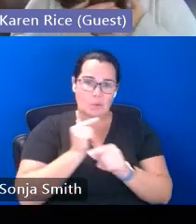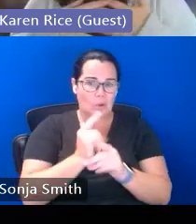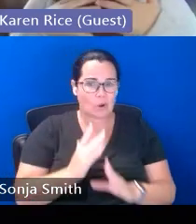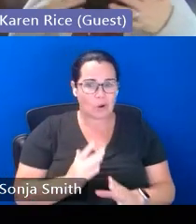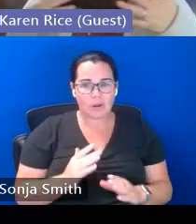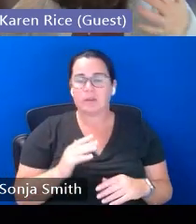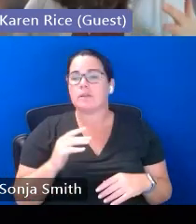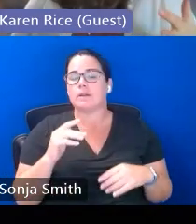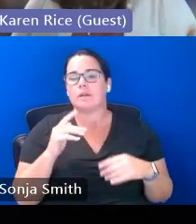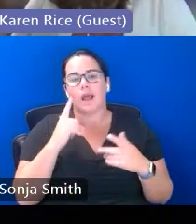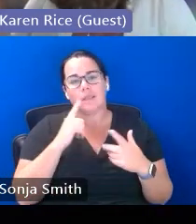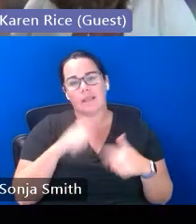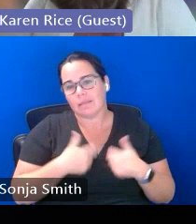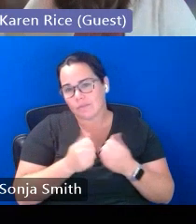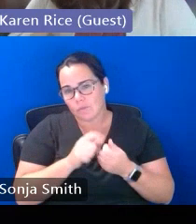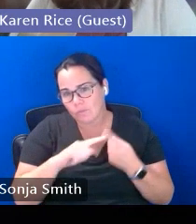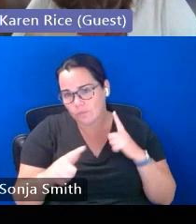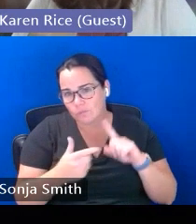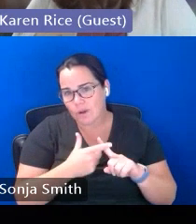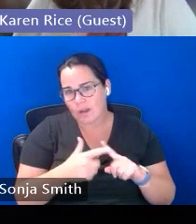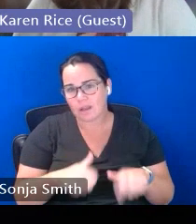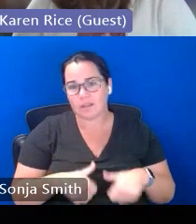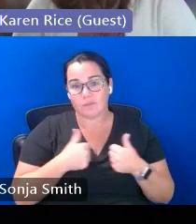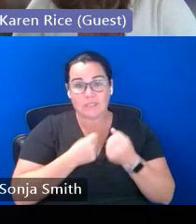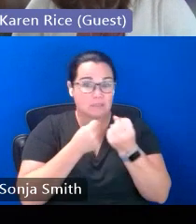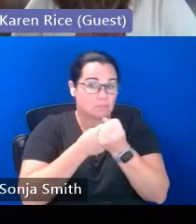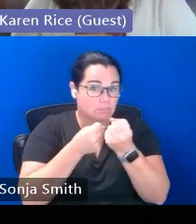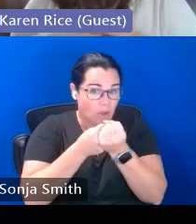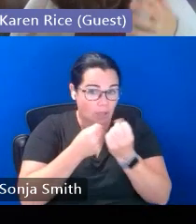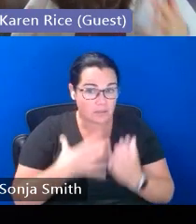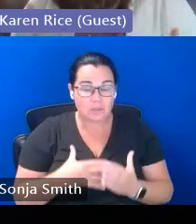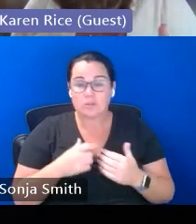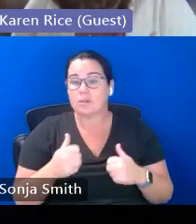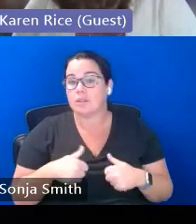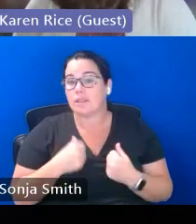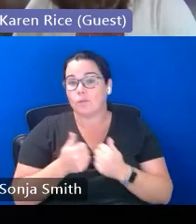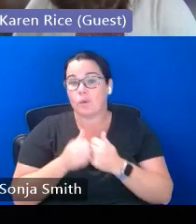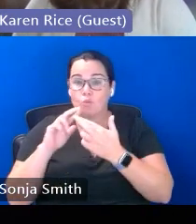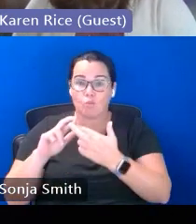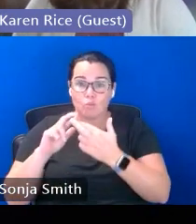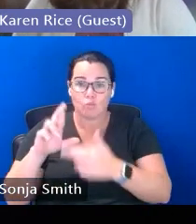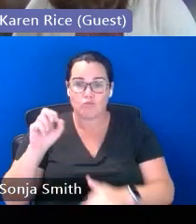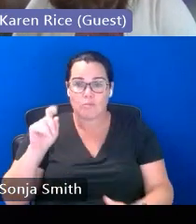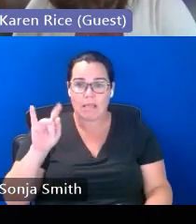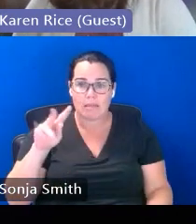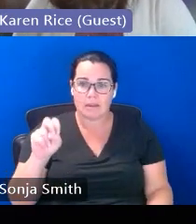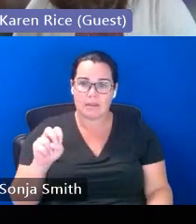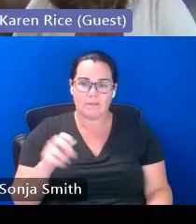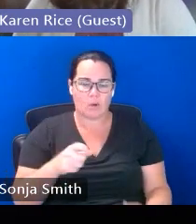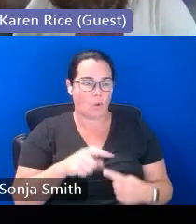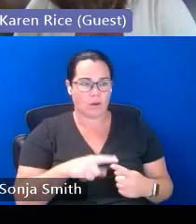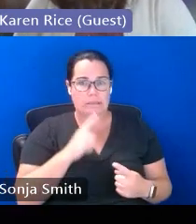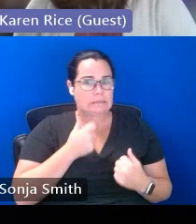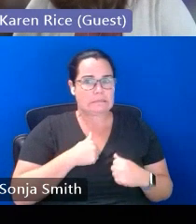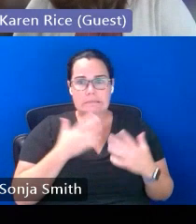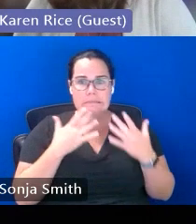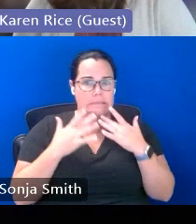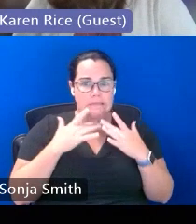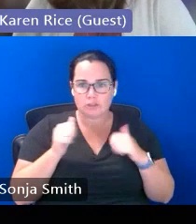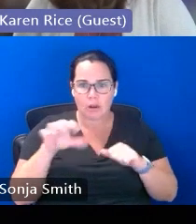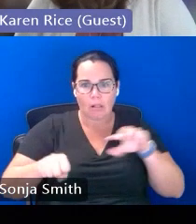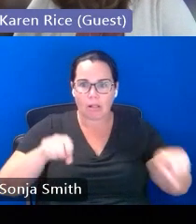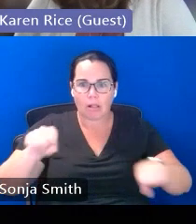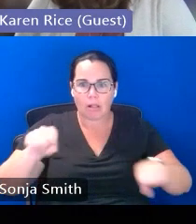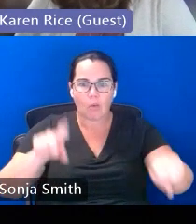or sometimes sponsors which we're going to talk more about or wherever they can stay and so we want to make sure that we're getting